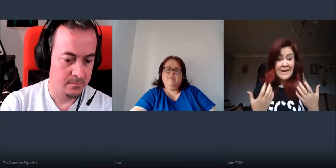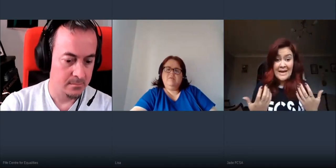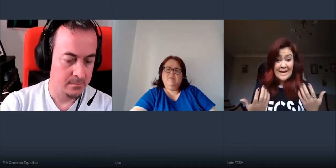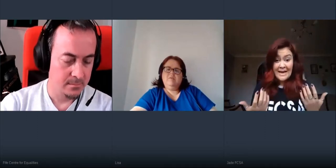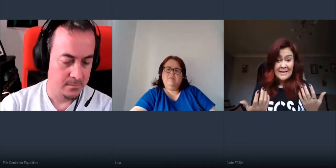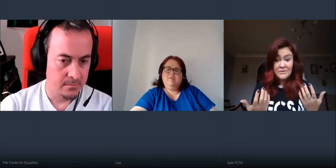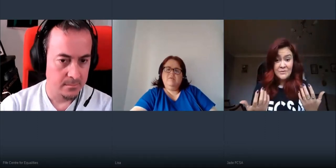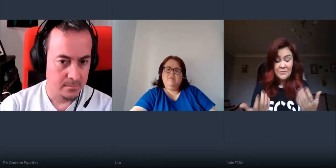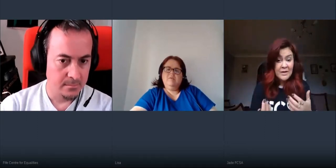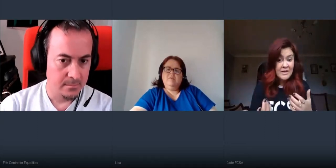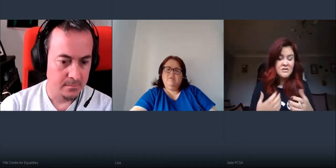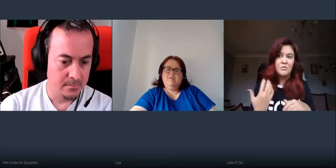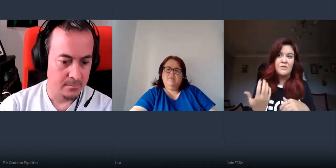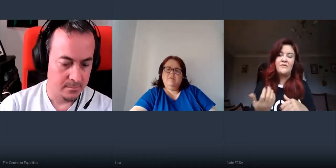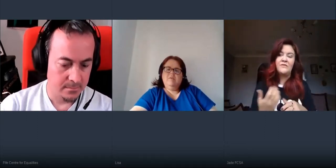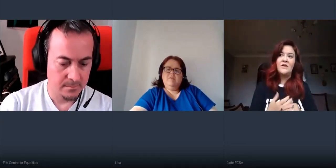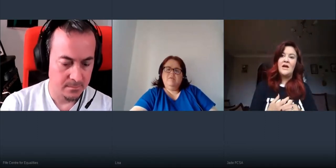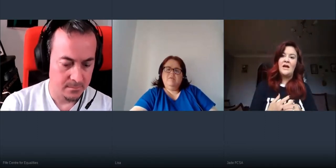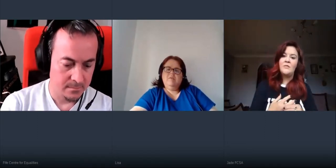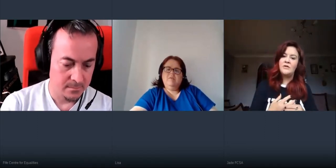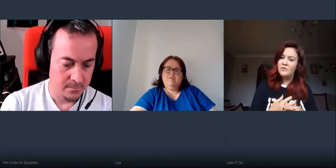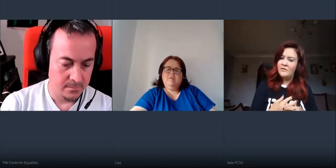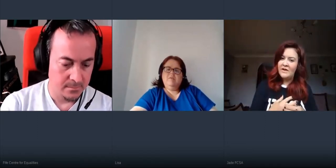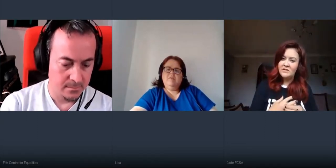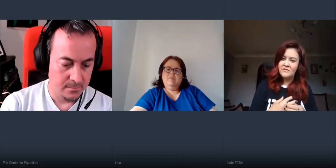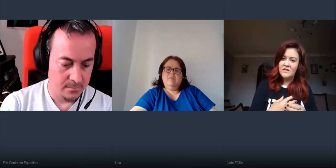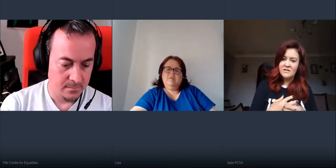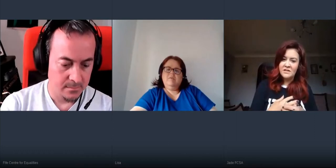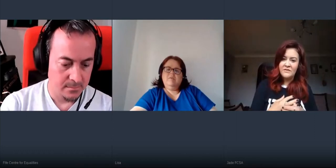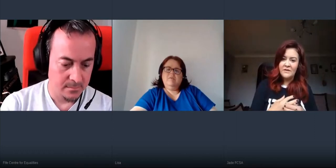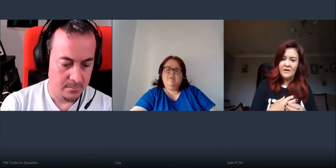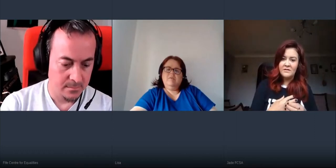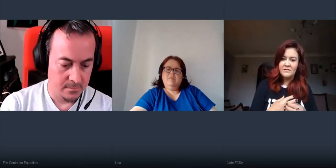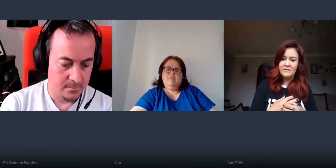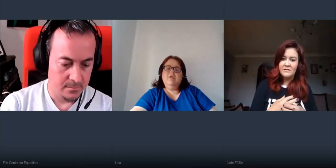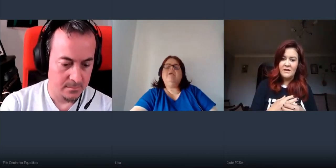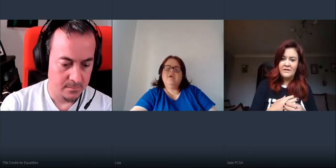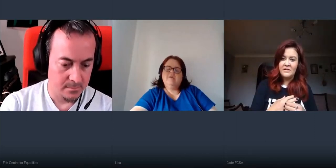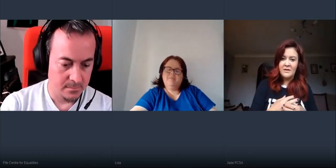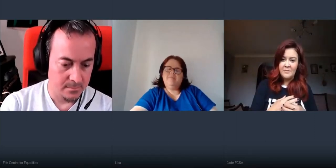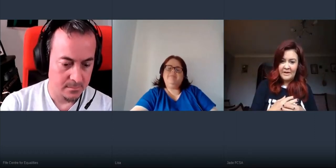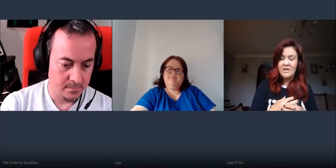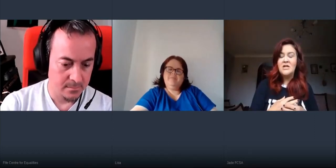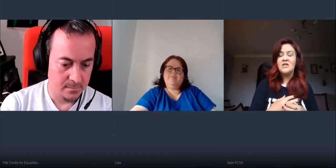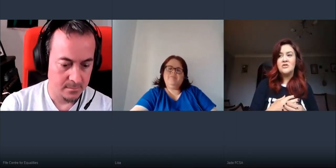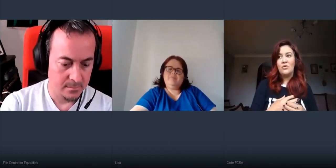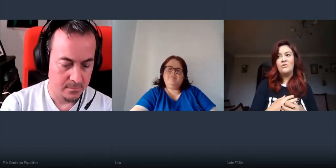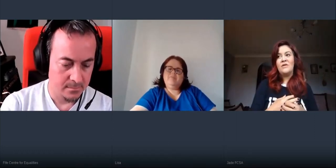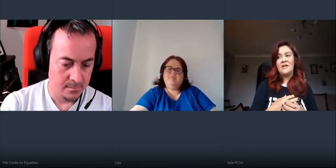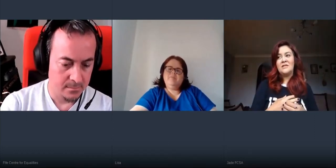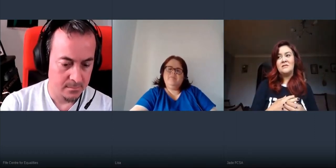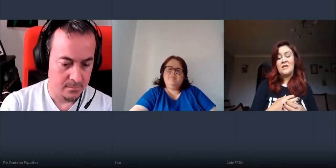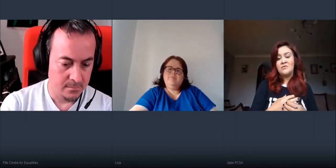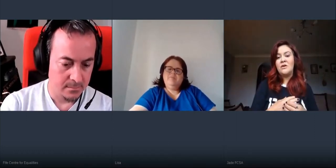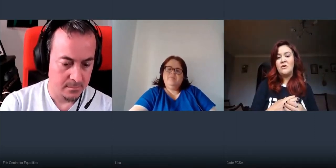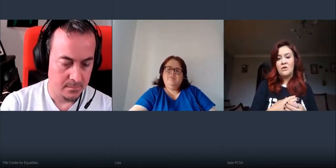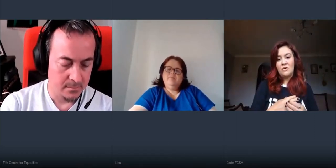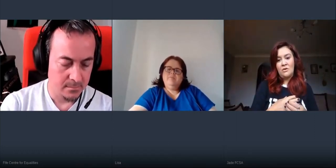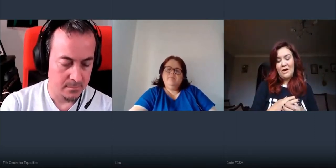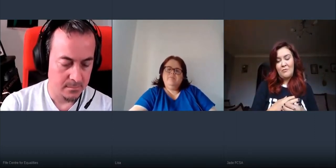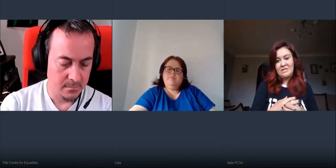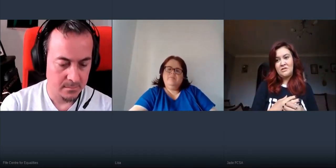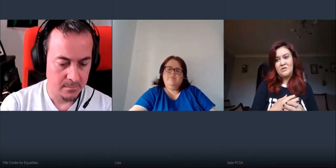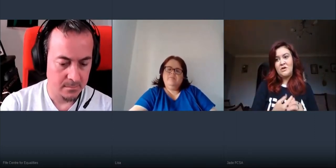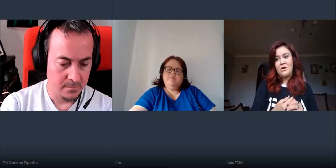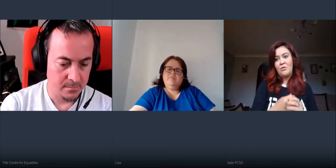it and i can't wait it so we've um i don't know if you've heard of the sunflower lanyard camp yeah so that's that's run across all